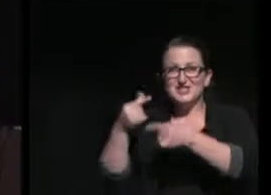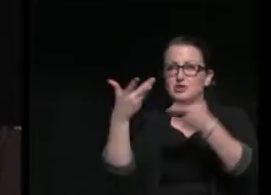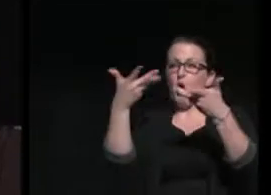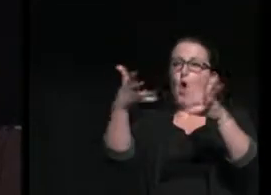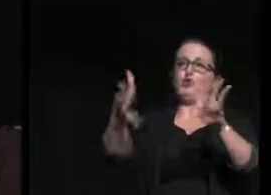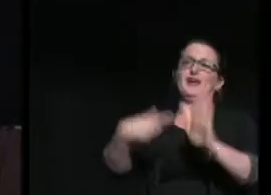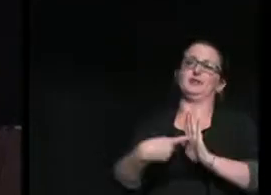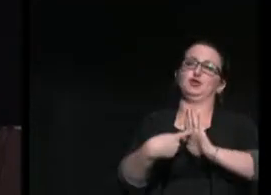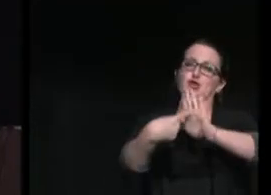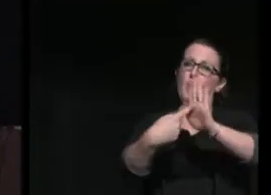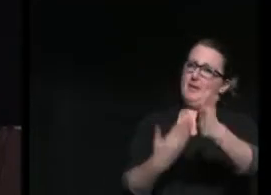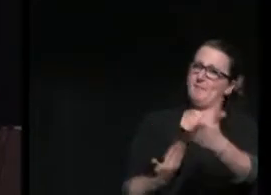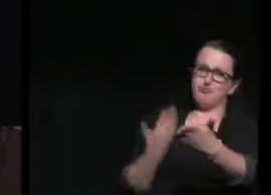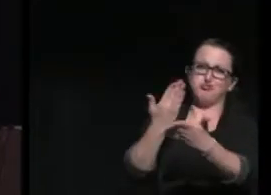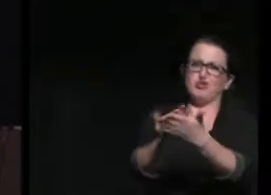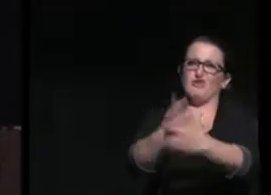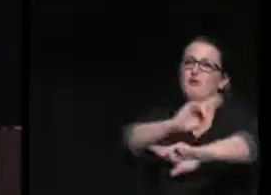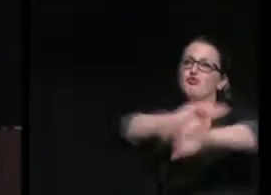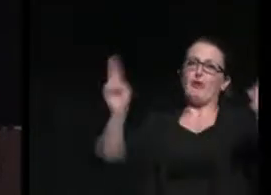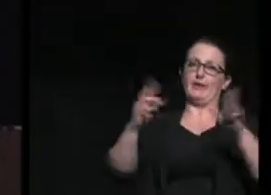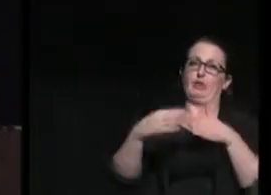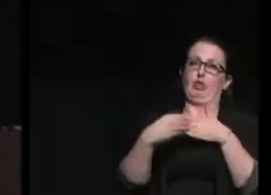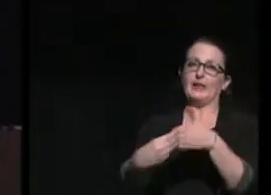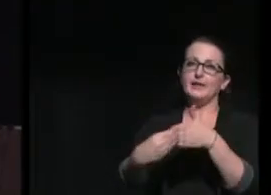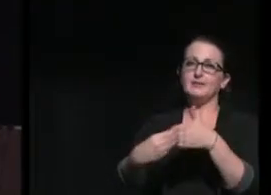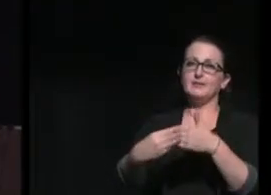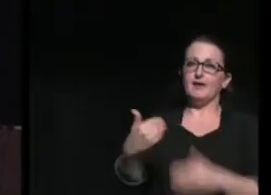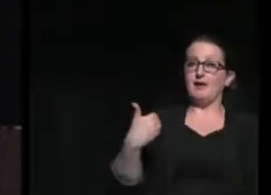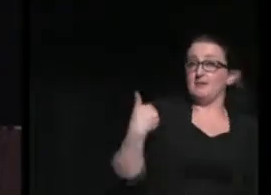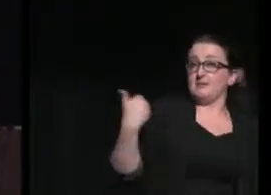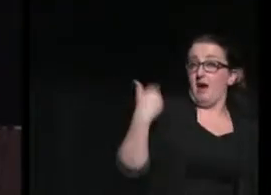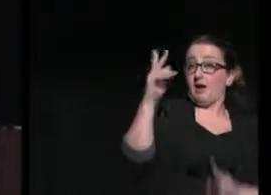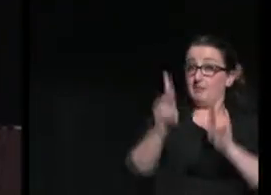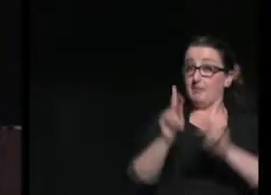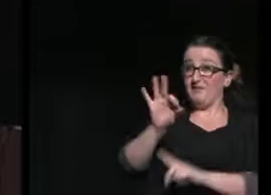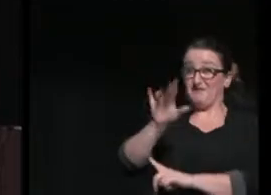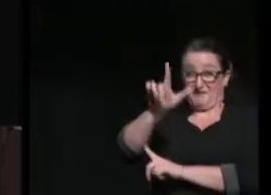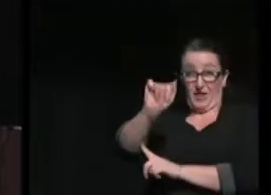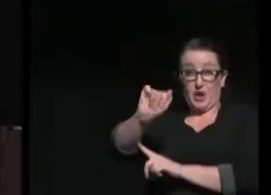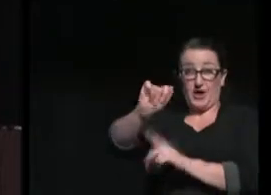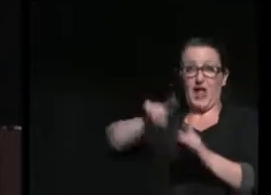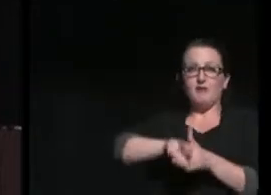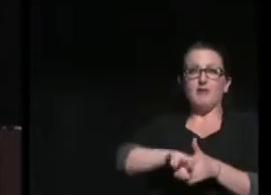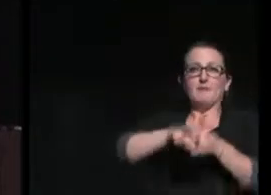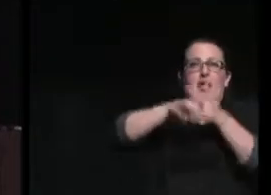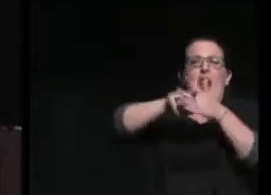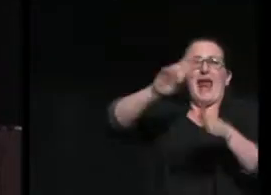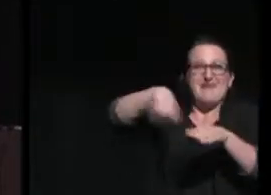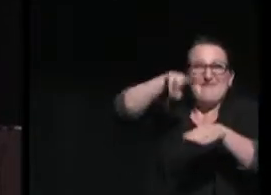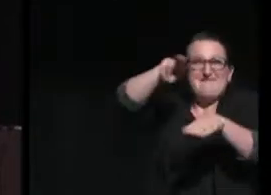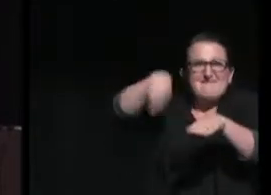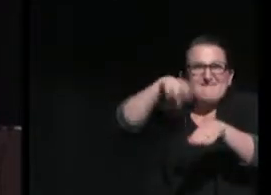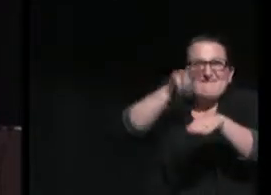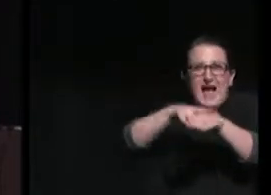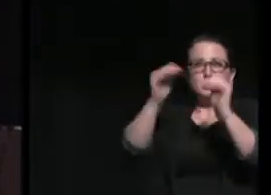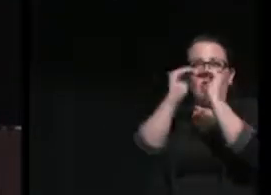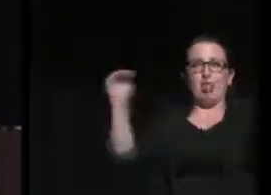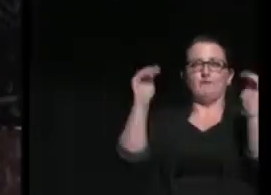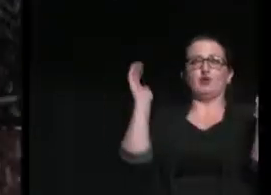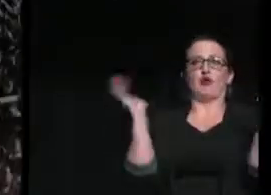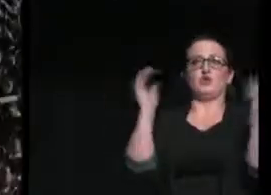that it is ready to lead. Young people in Florida have begun a national conversation on gun safety.